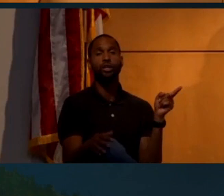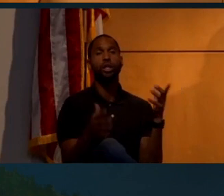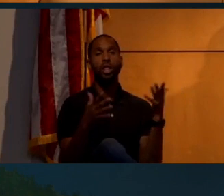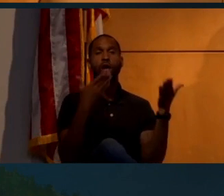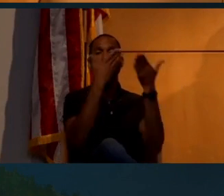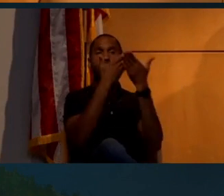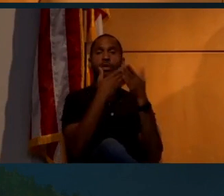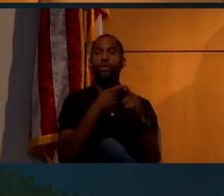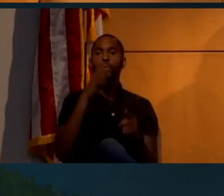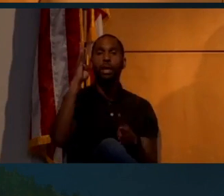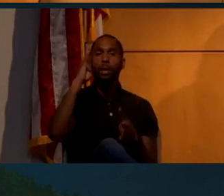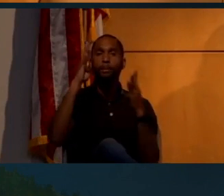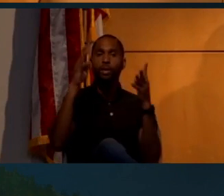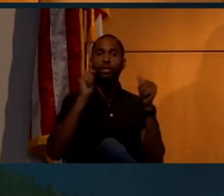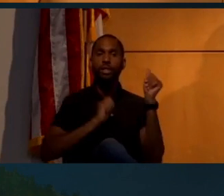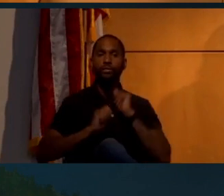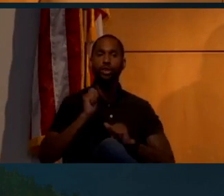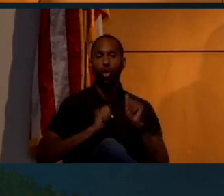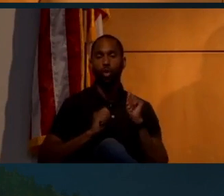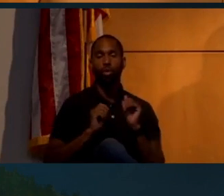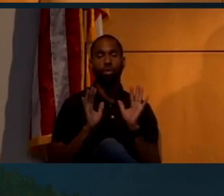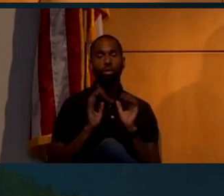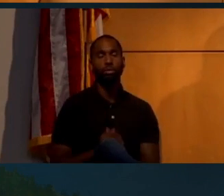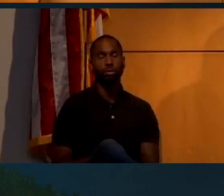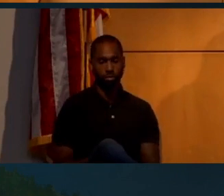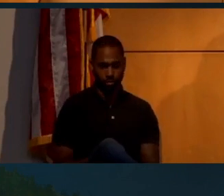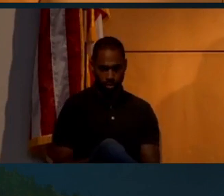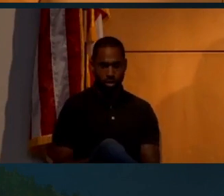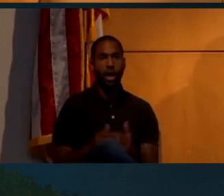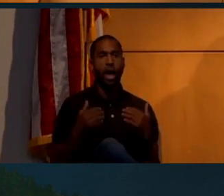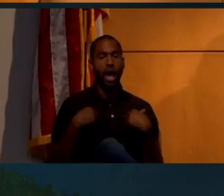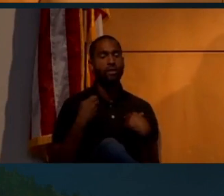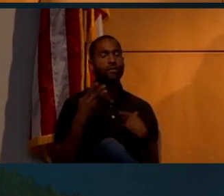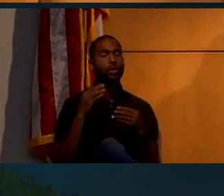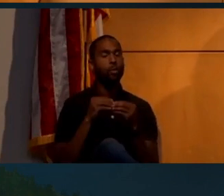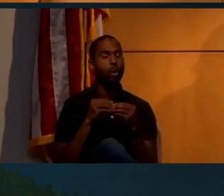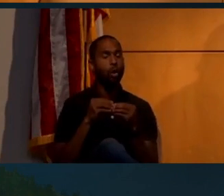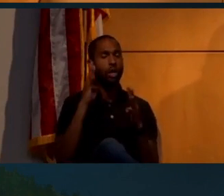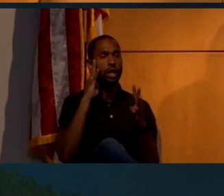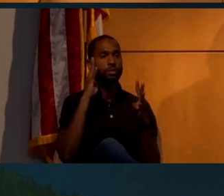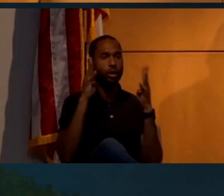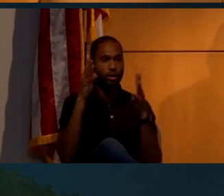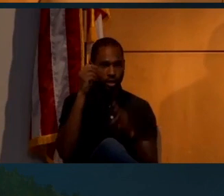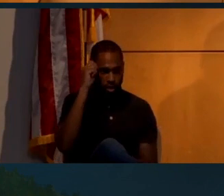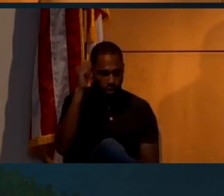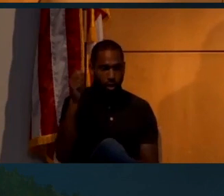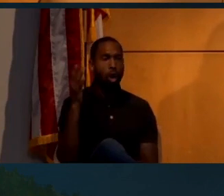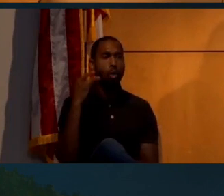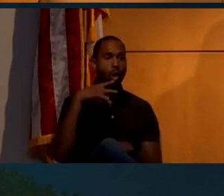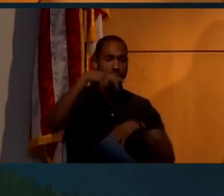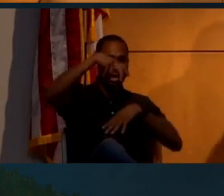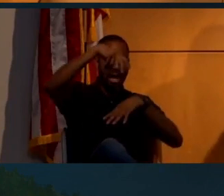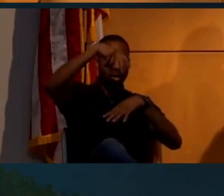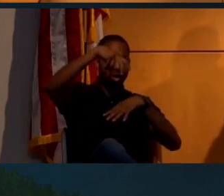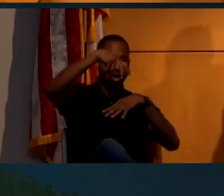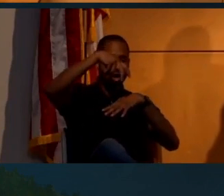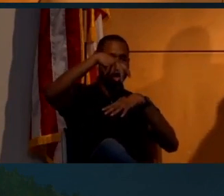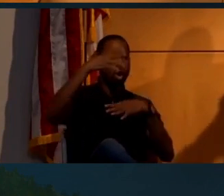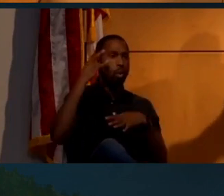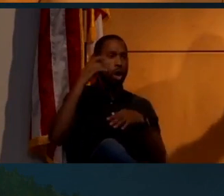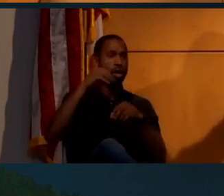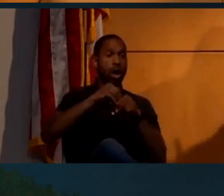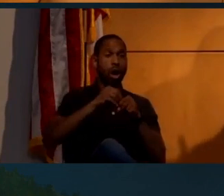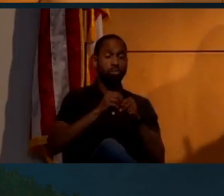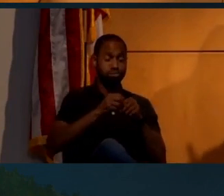this conspiracy show. There are several more that they did. Why didn't the lander, when it came down on the moon,